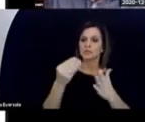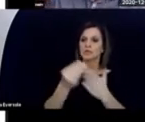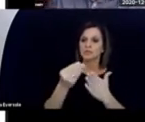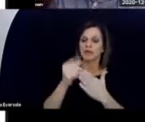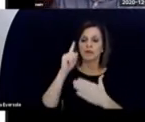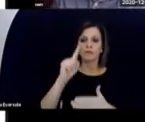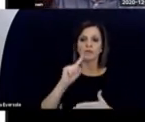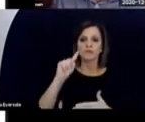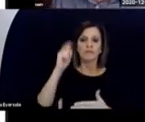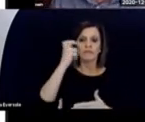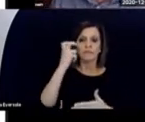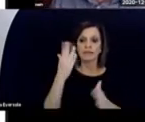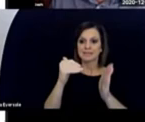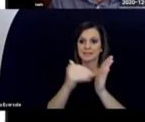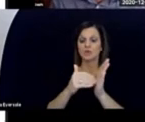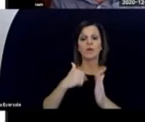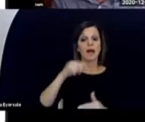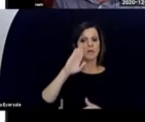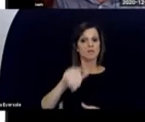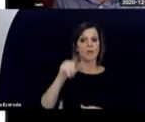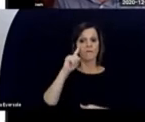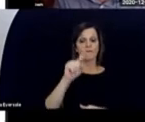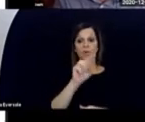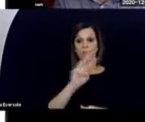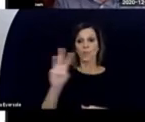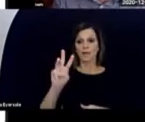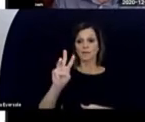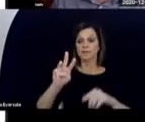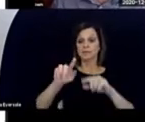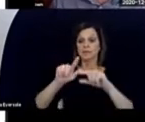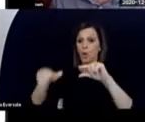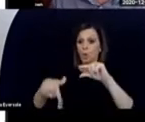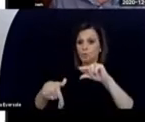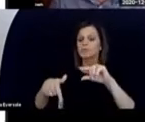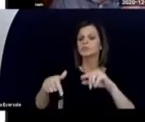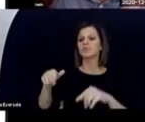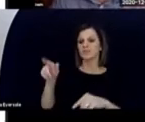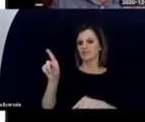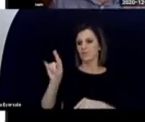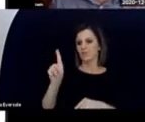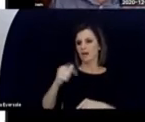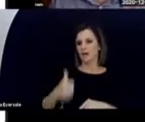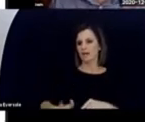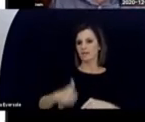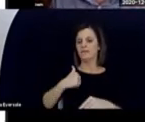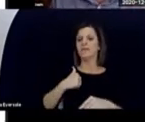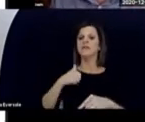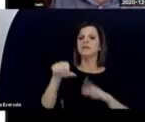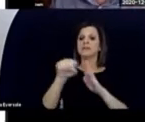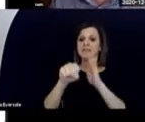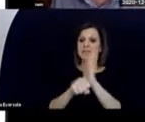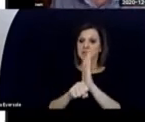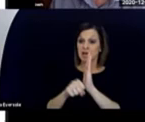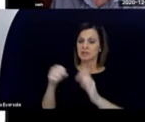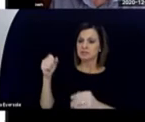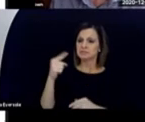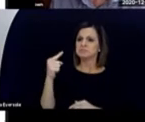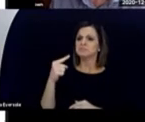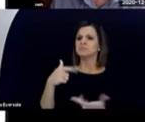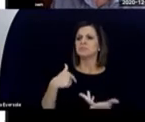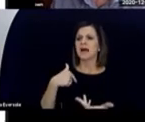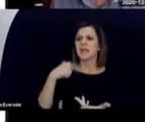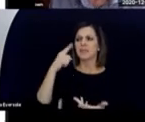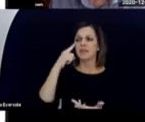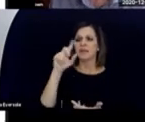And I know on the West Coast, where I am, the states on the West Coast, their regional center was, I